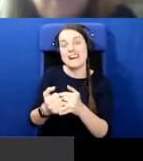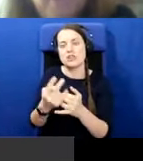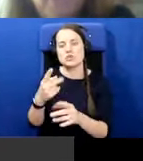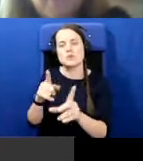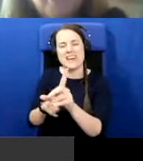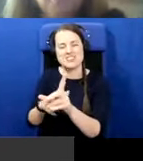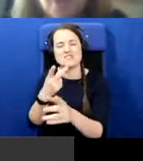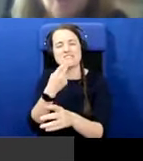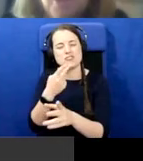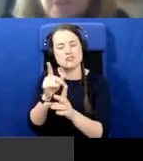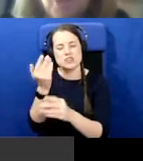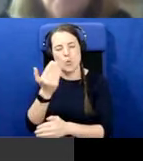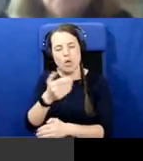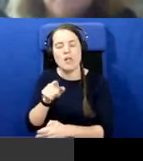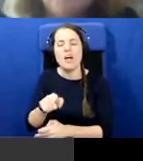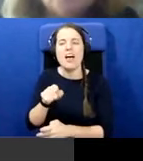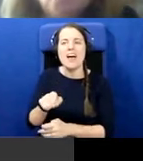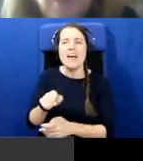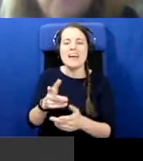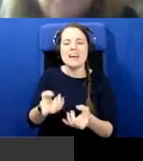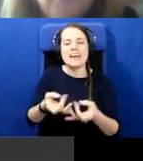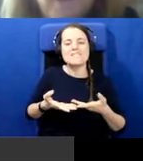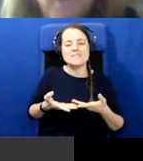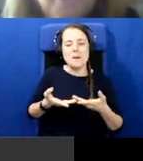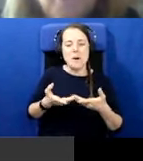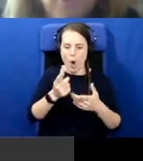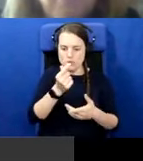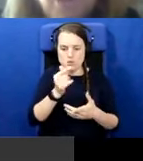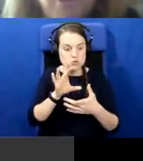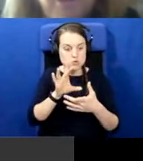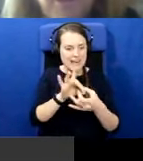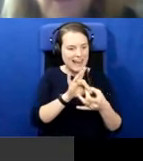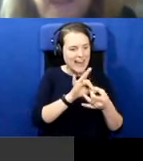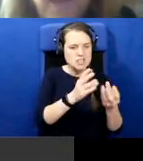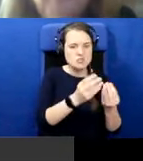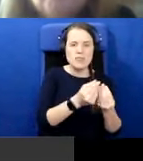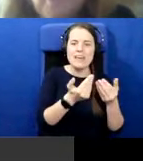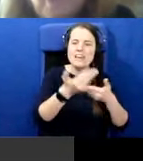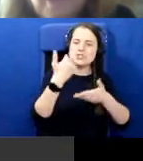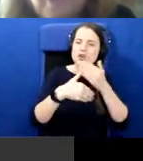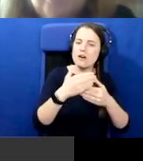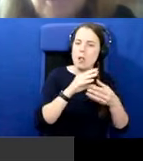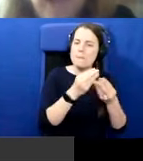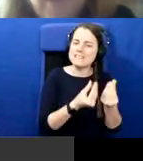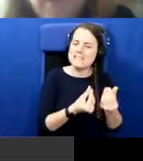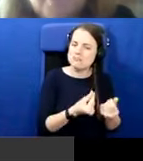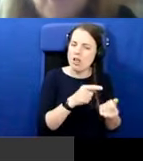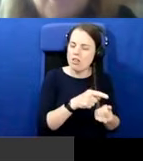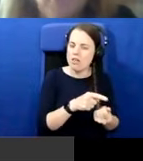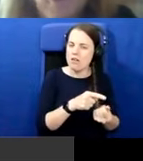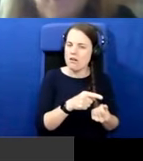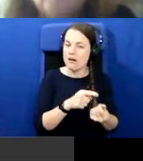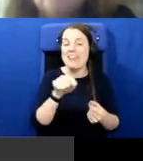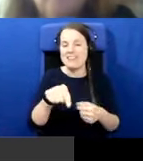school, that opportunity to engage with, with historical material at that